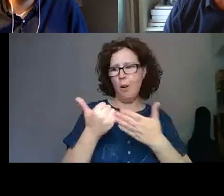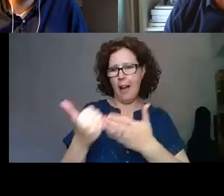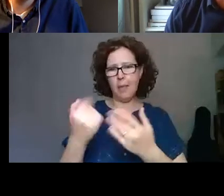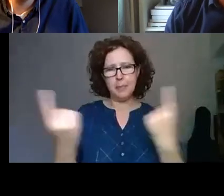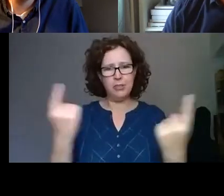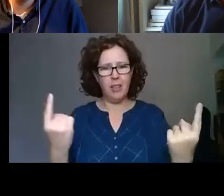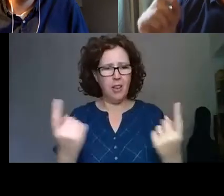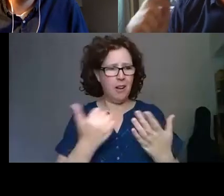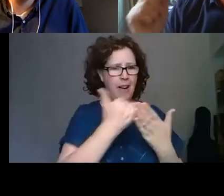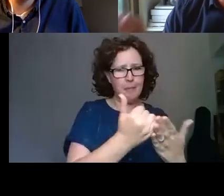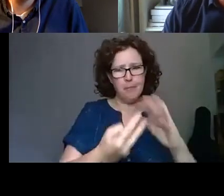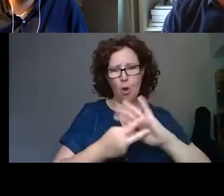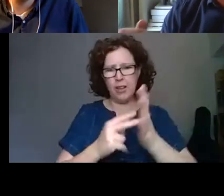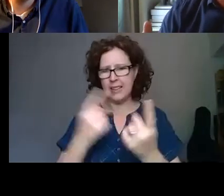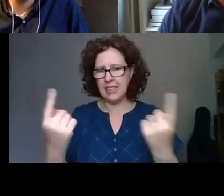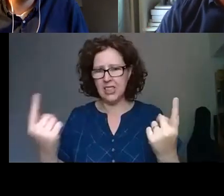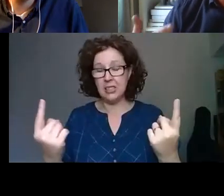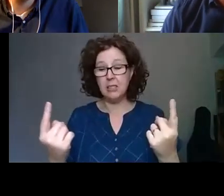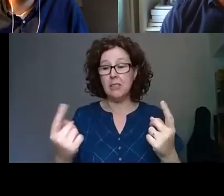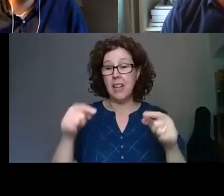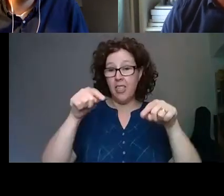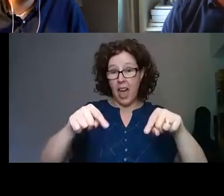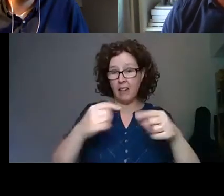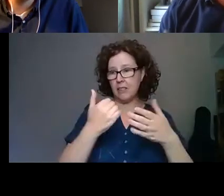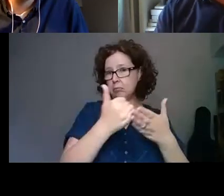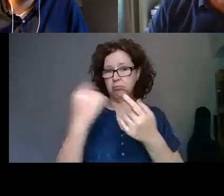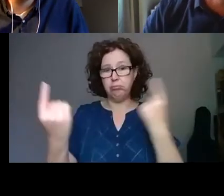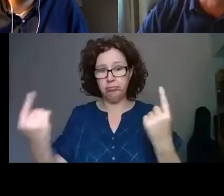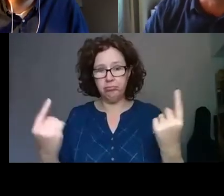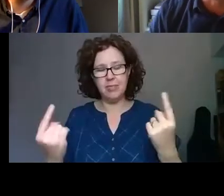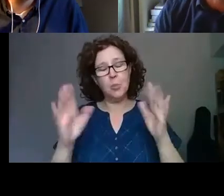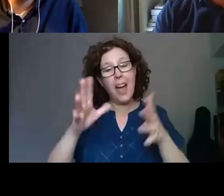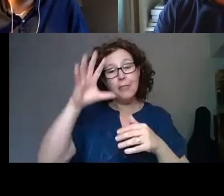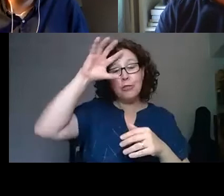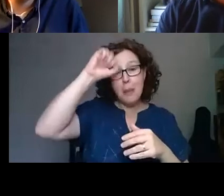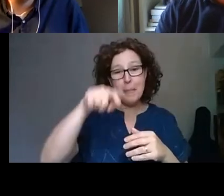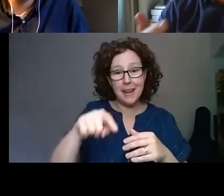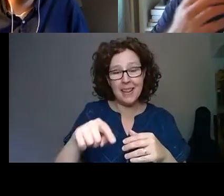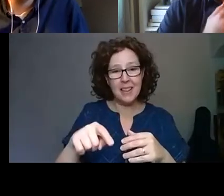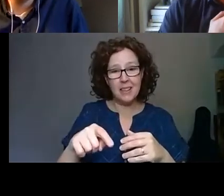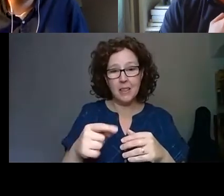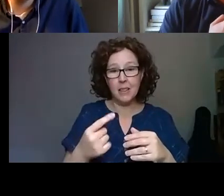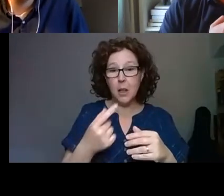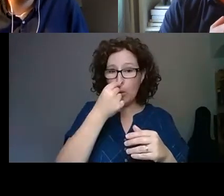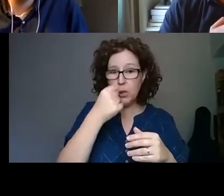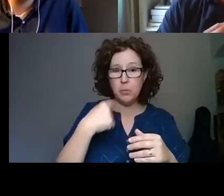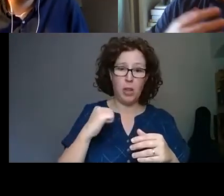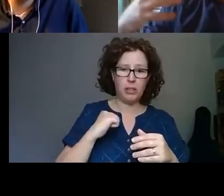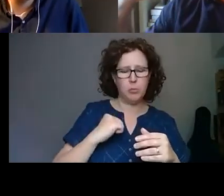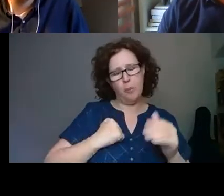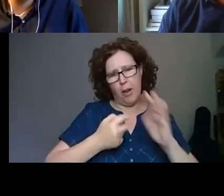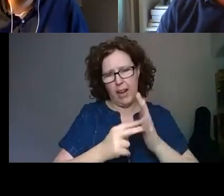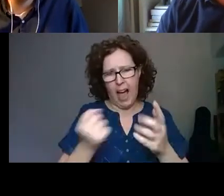organization. And as we do that, we need to remember that the assumptions we may be making about our own organization